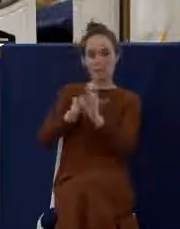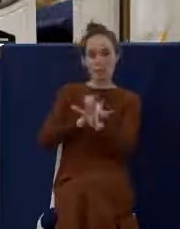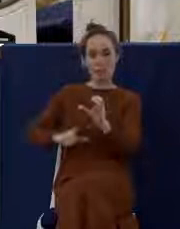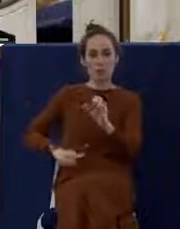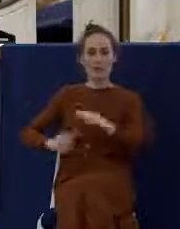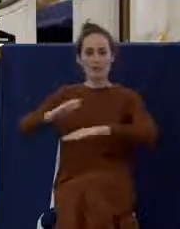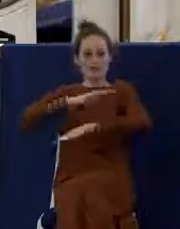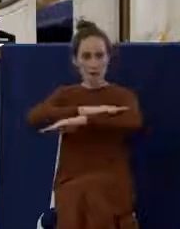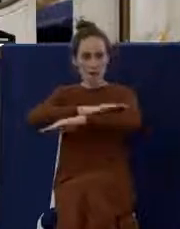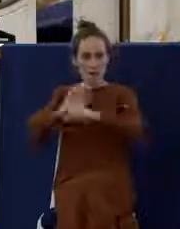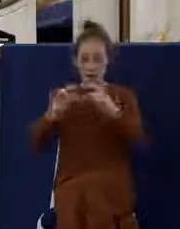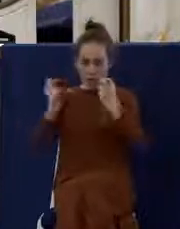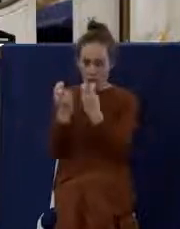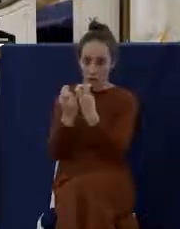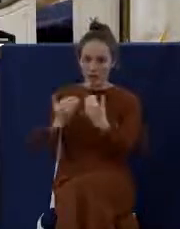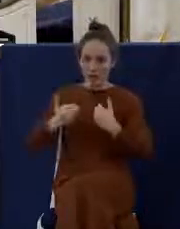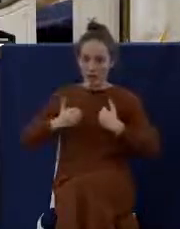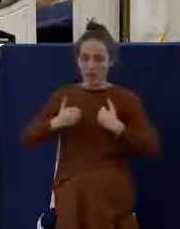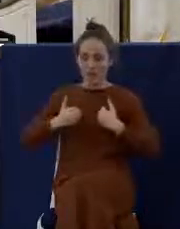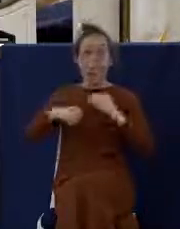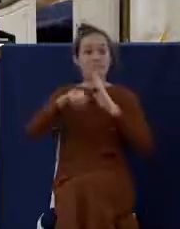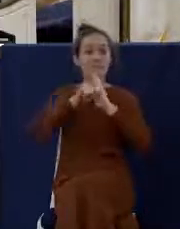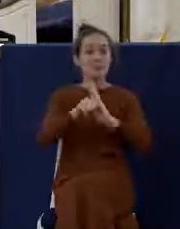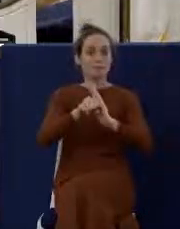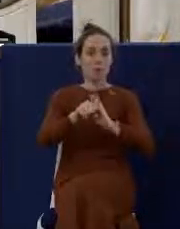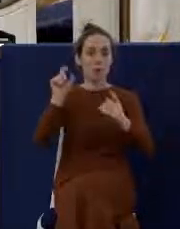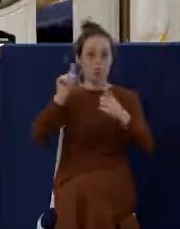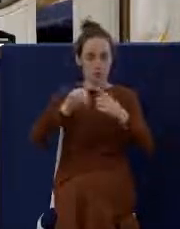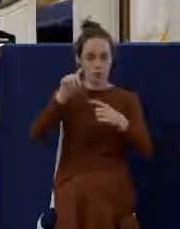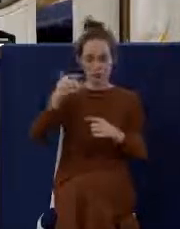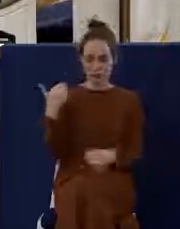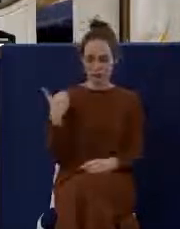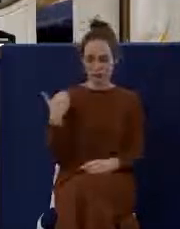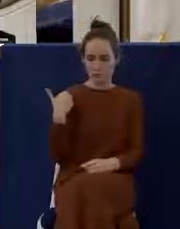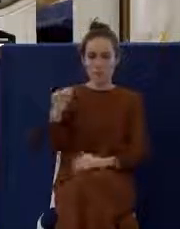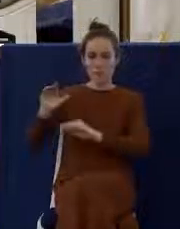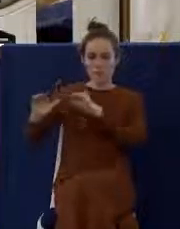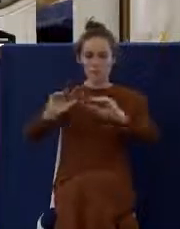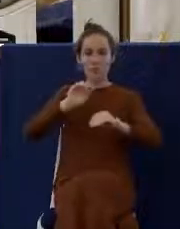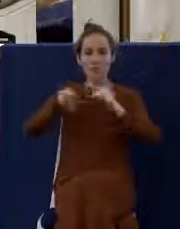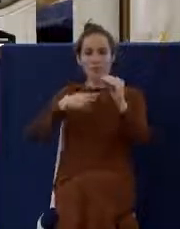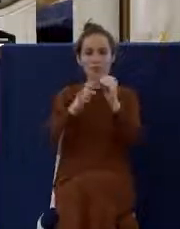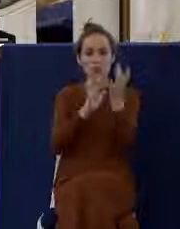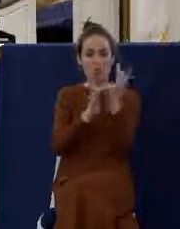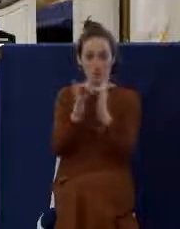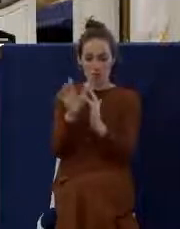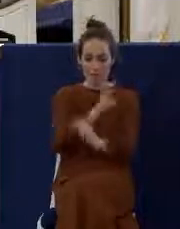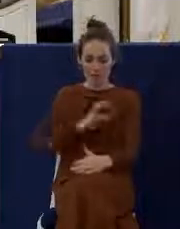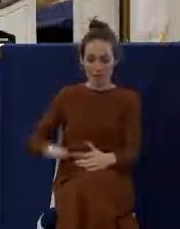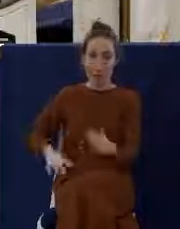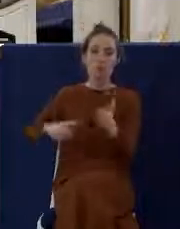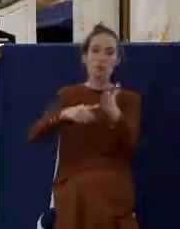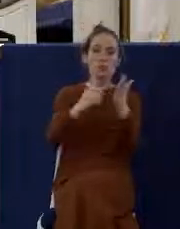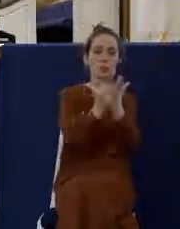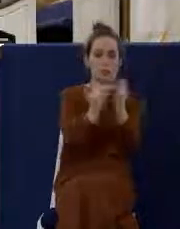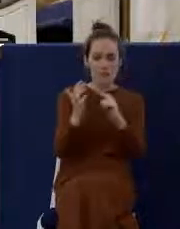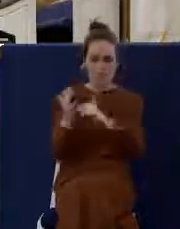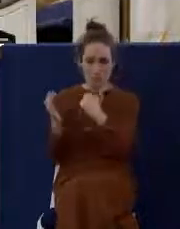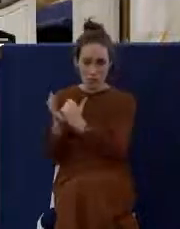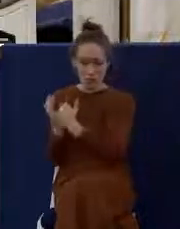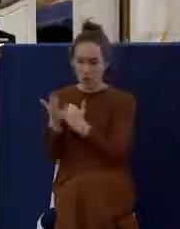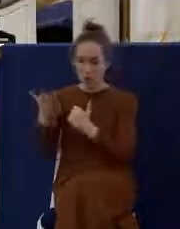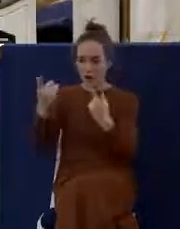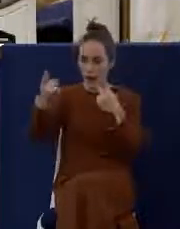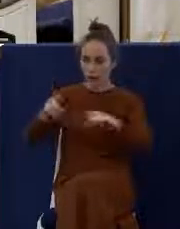signs, these are symbols that remind us of the crucifixion of Jesus Christ and what took place on the